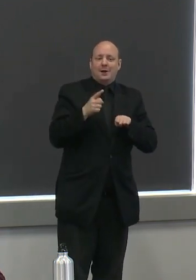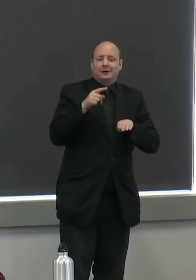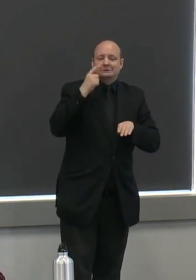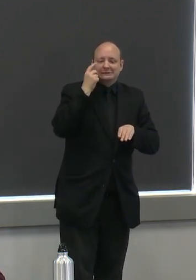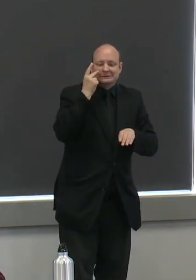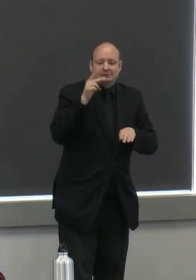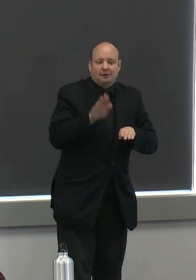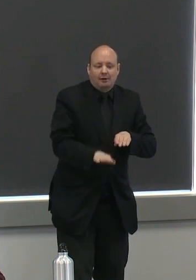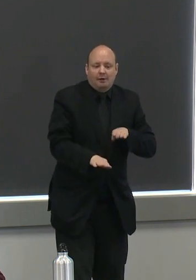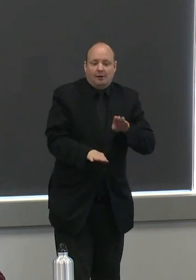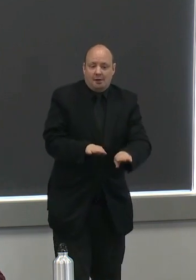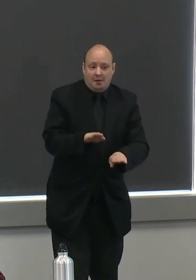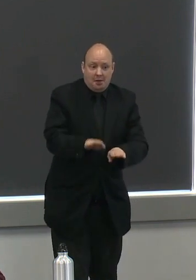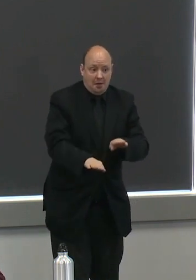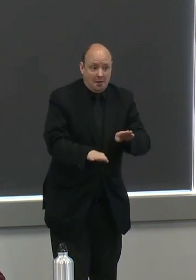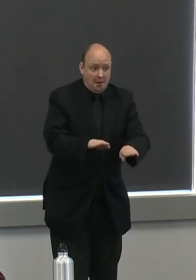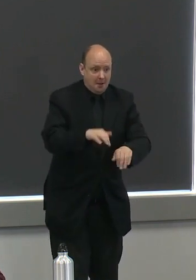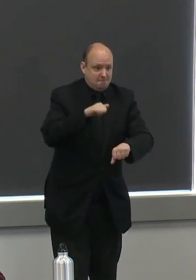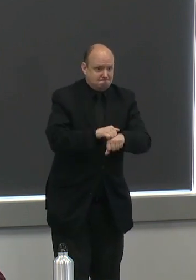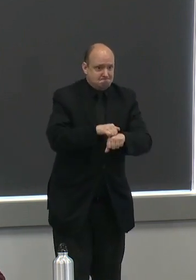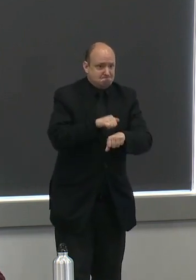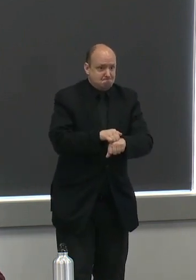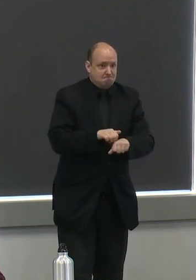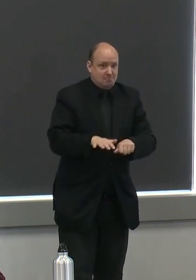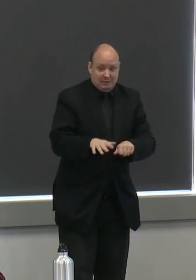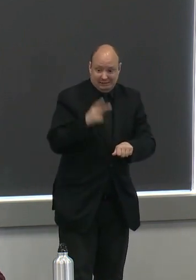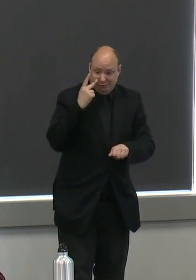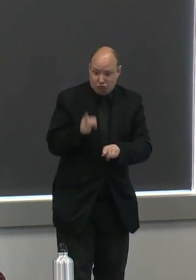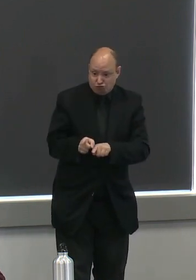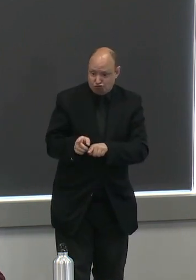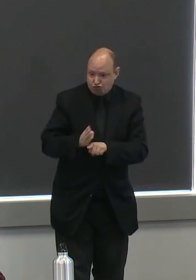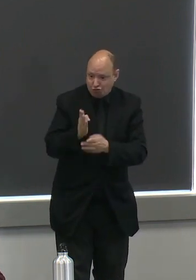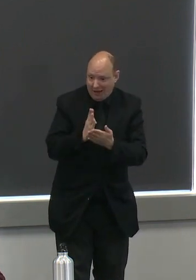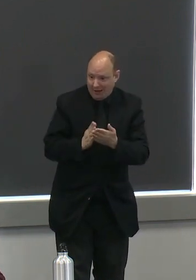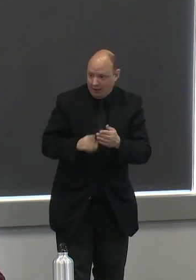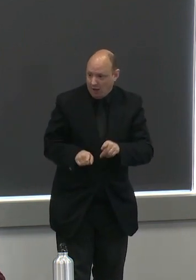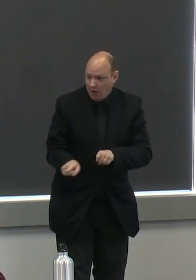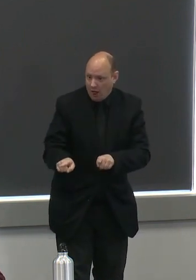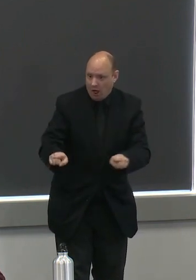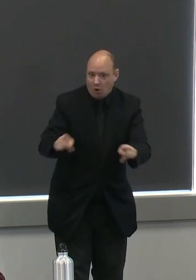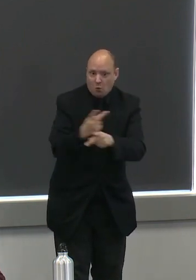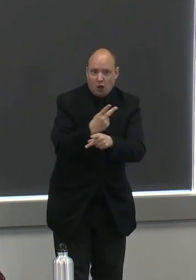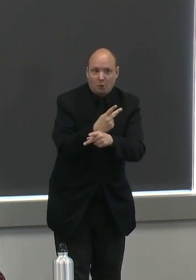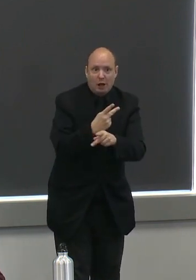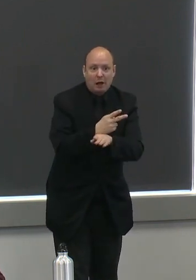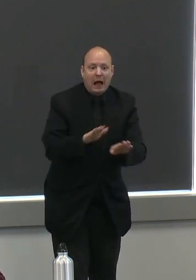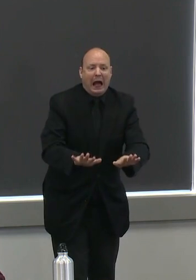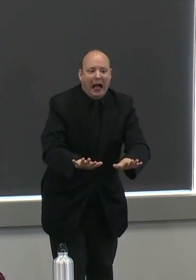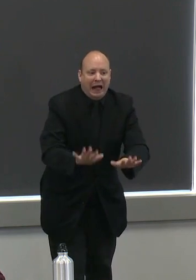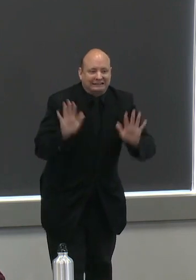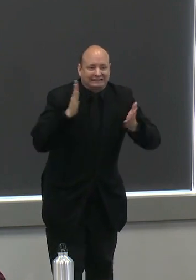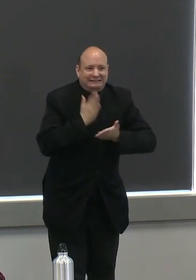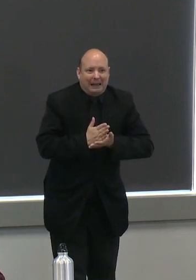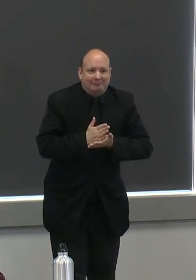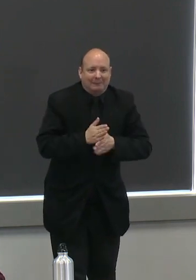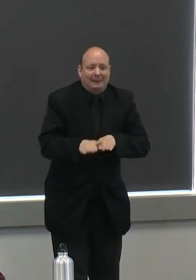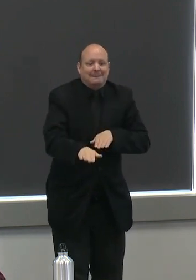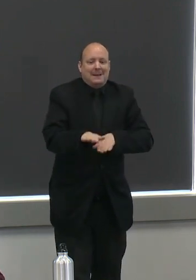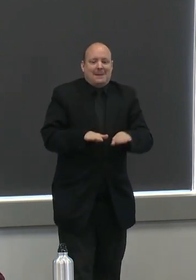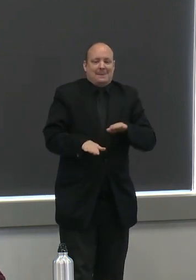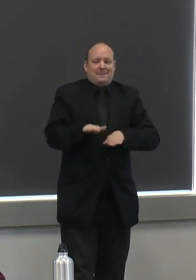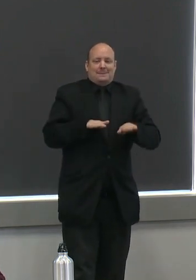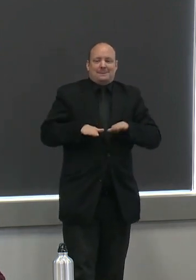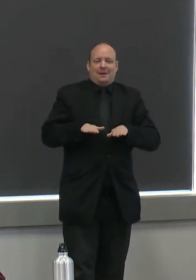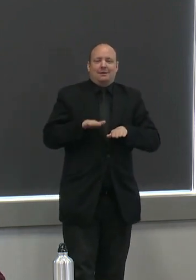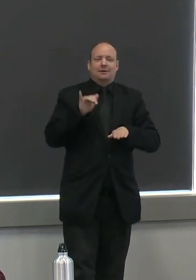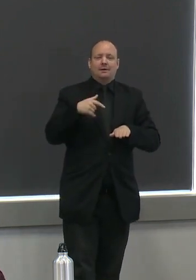you started to hear cracking or if things felt uh very uh insecure you would move backwards and that's